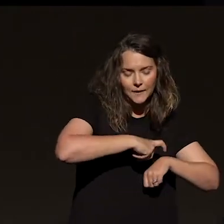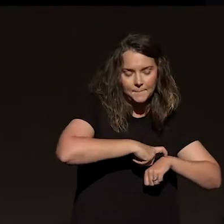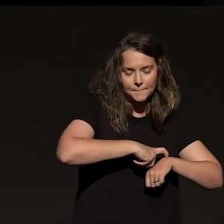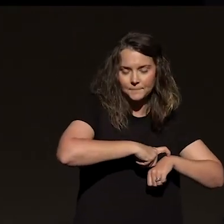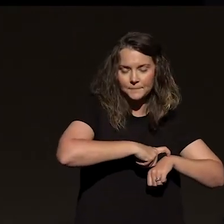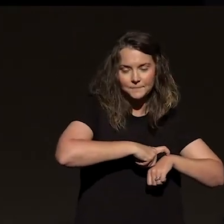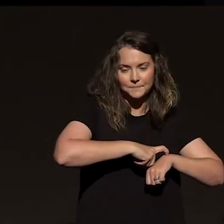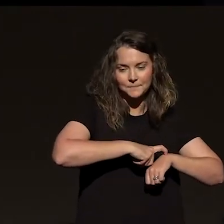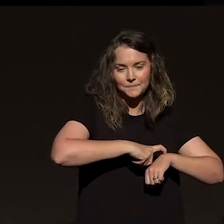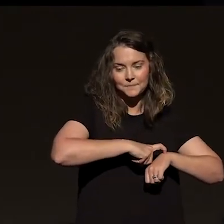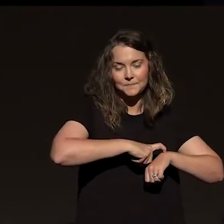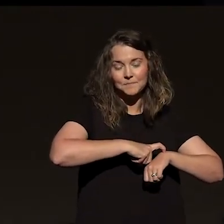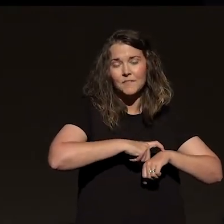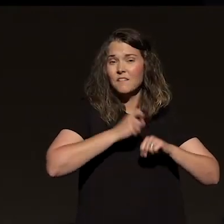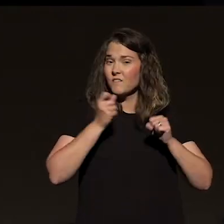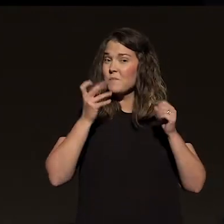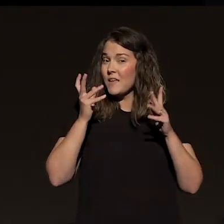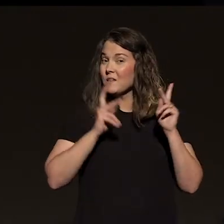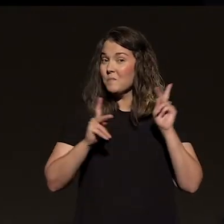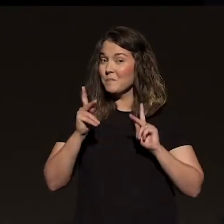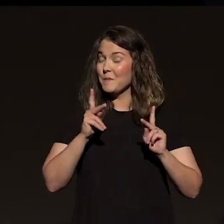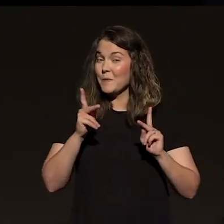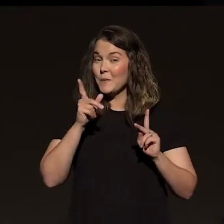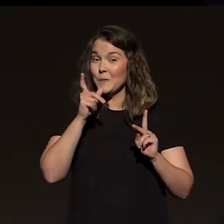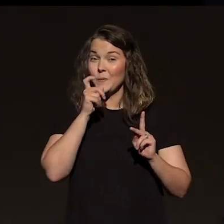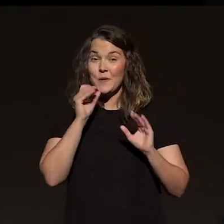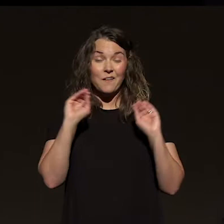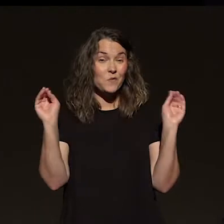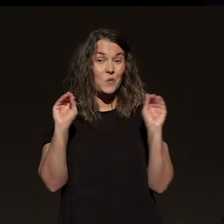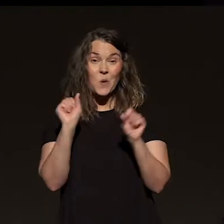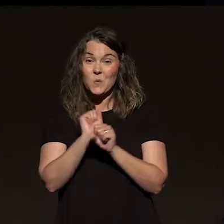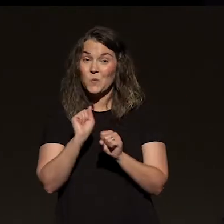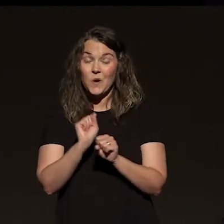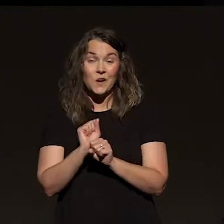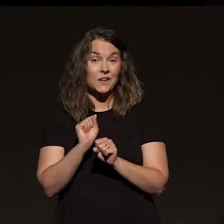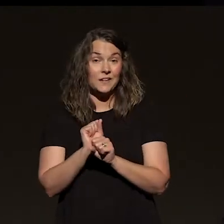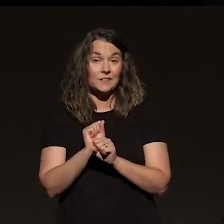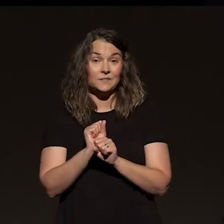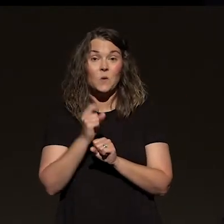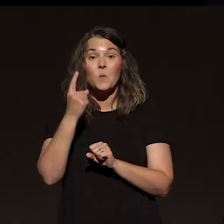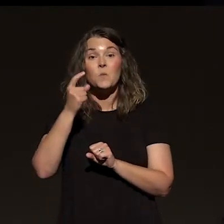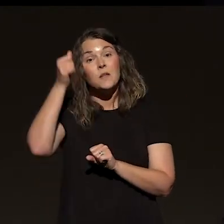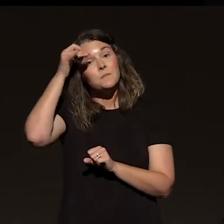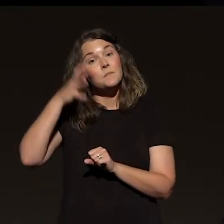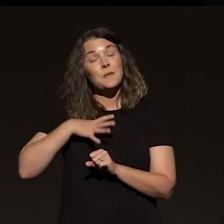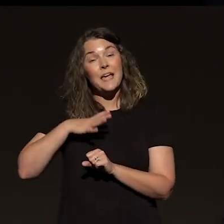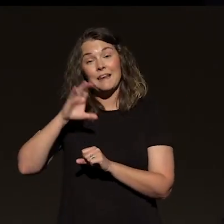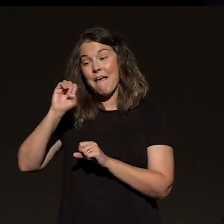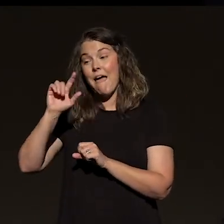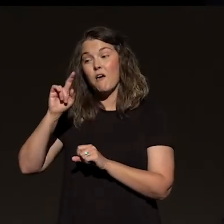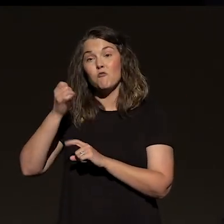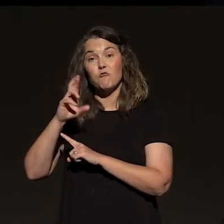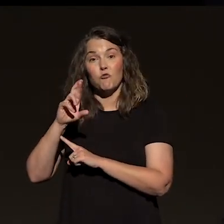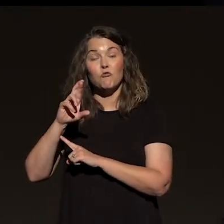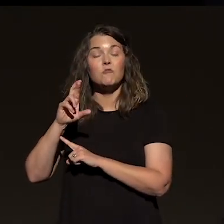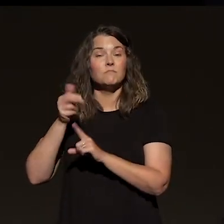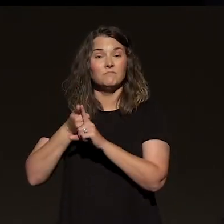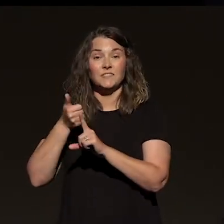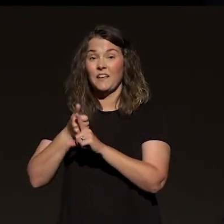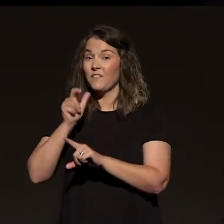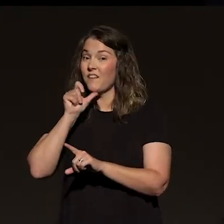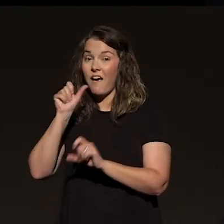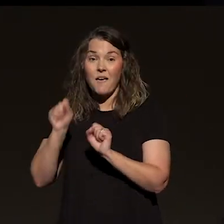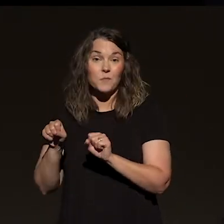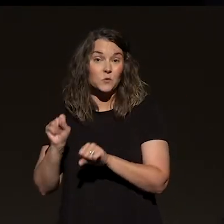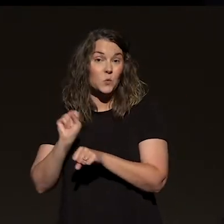time ever. But for a lot of people who are even out of work, I heard one of our elders say, look, I'm a commissioned salesman. I'm not able to work, but